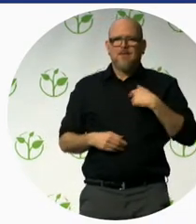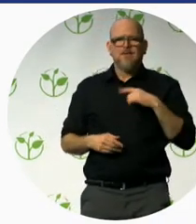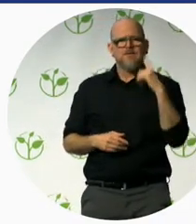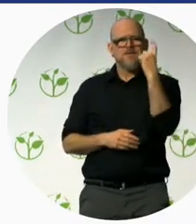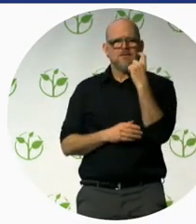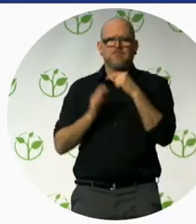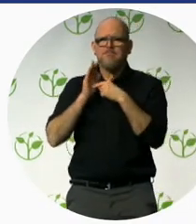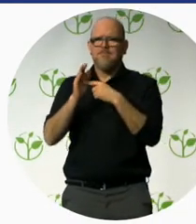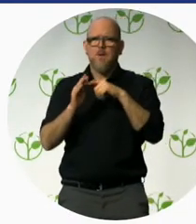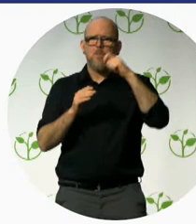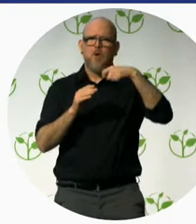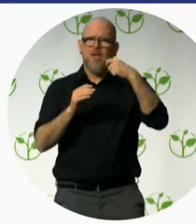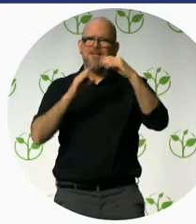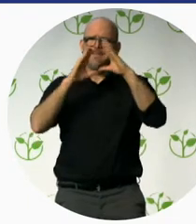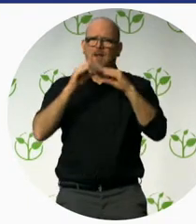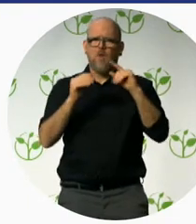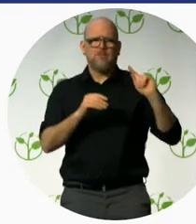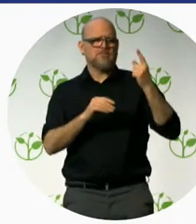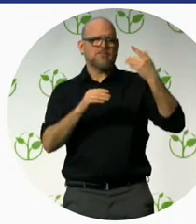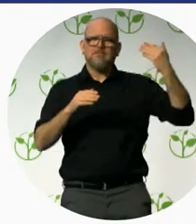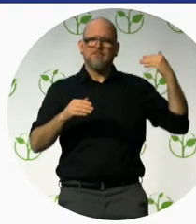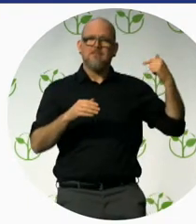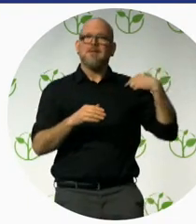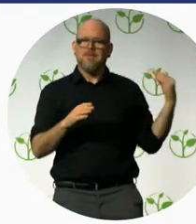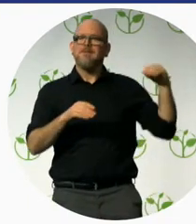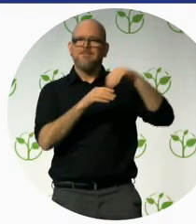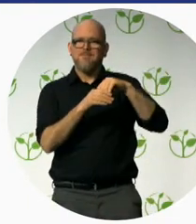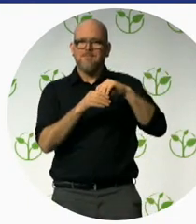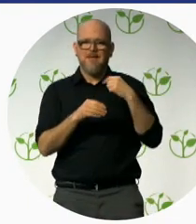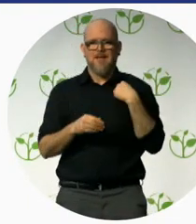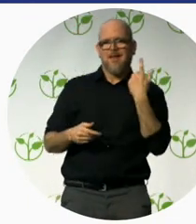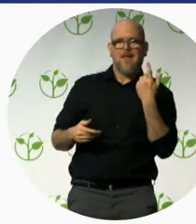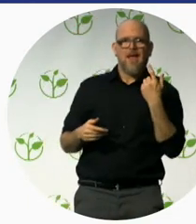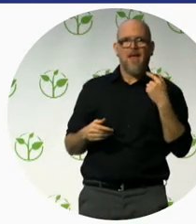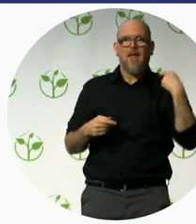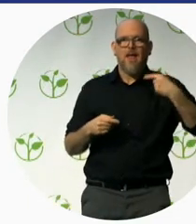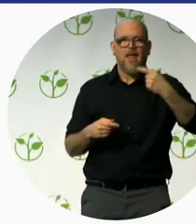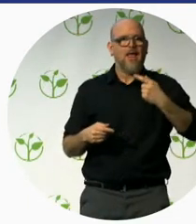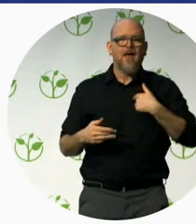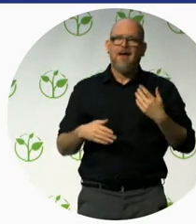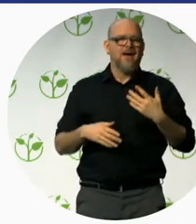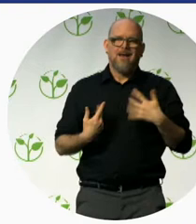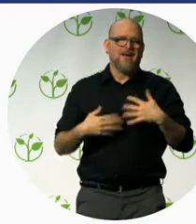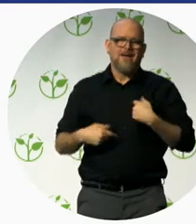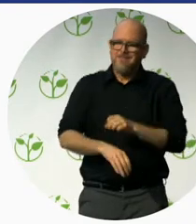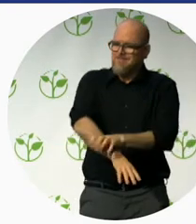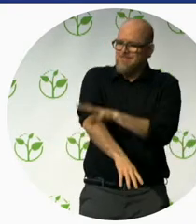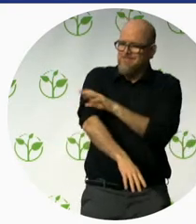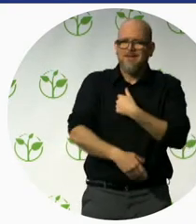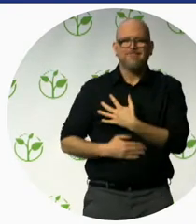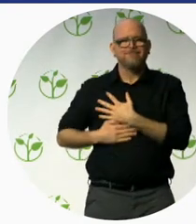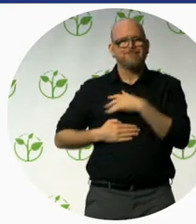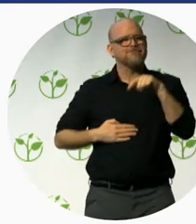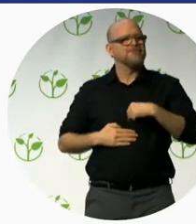conferences, and we are so proud to be here. And today, to speak about an issue